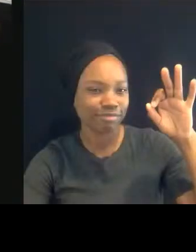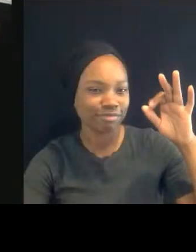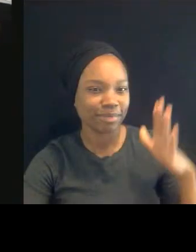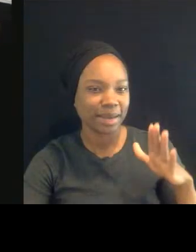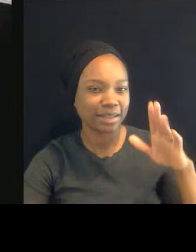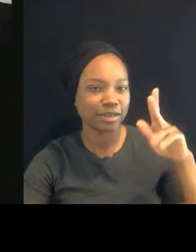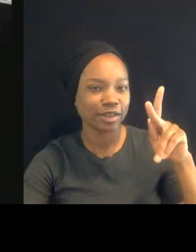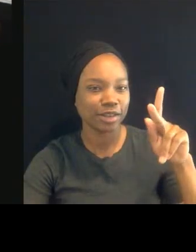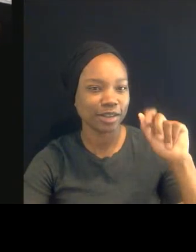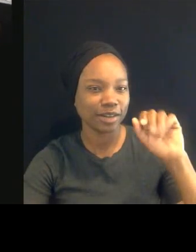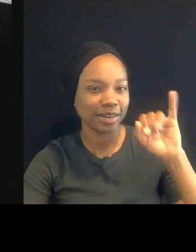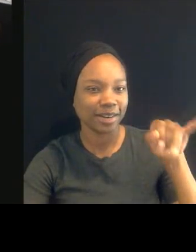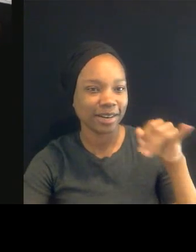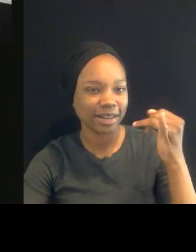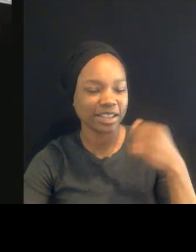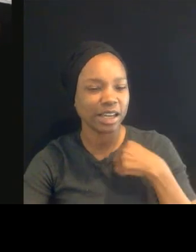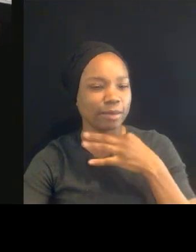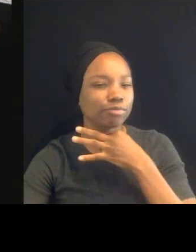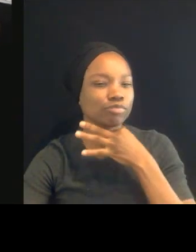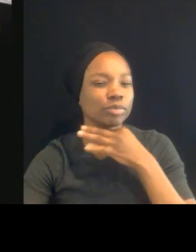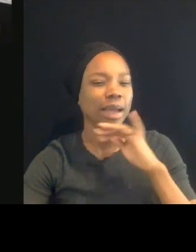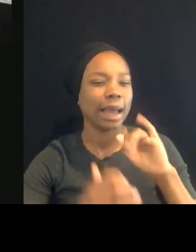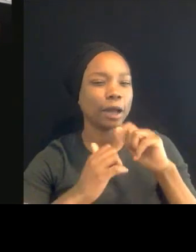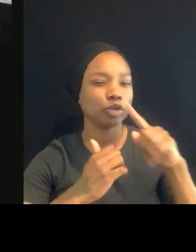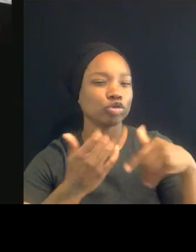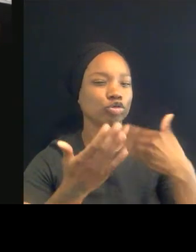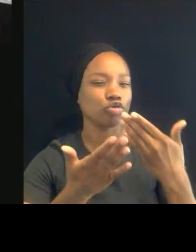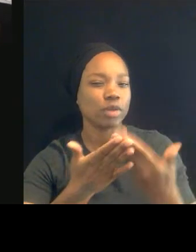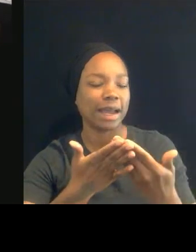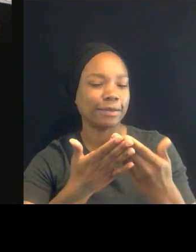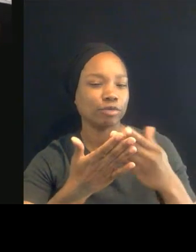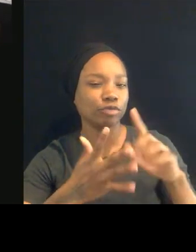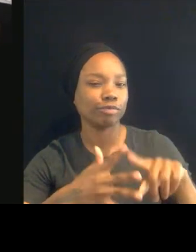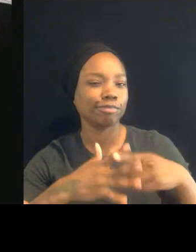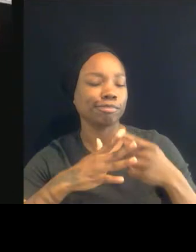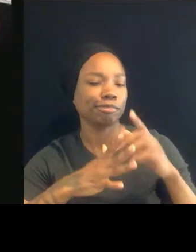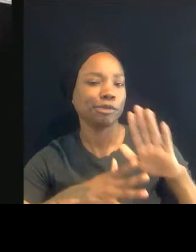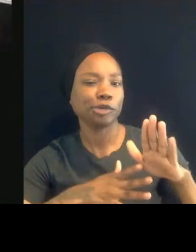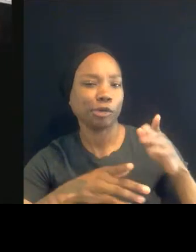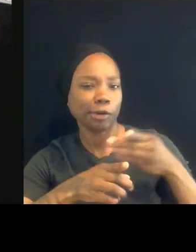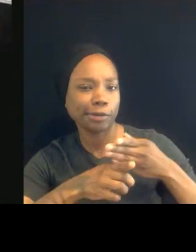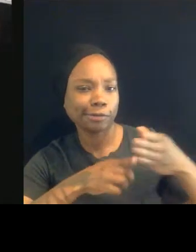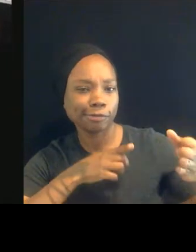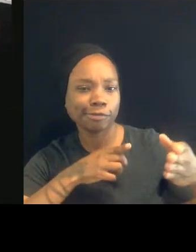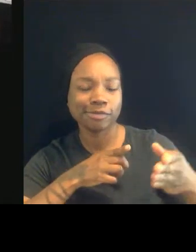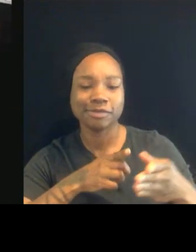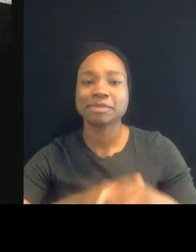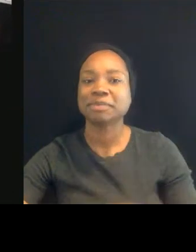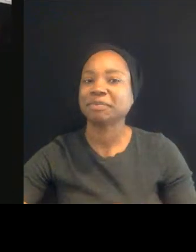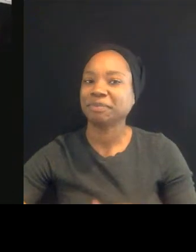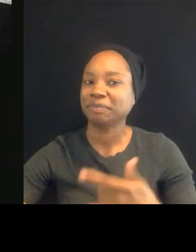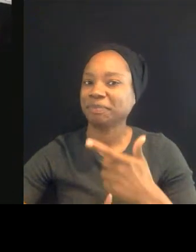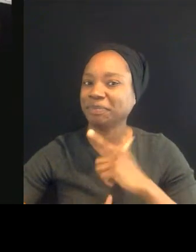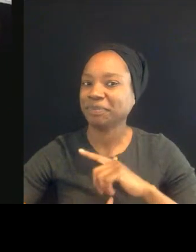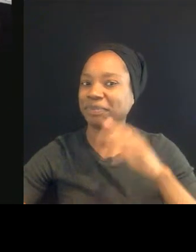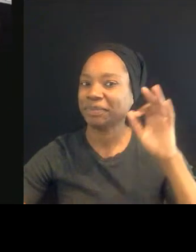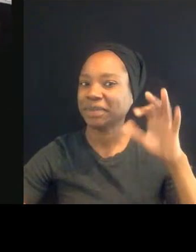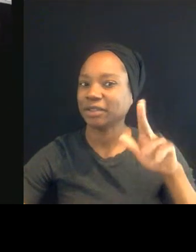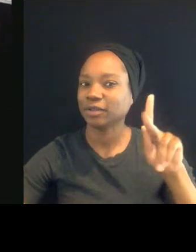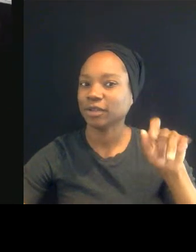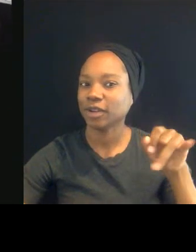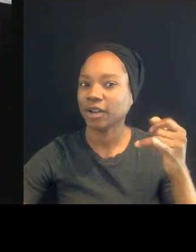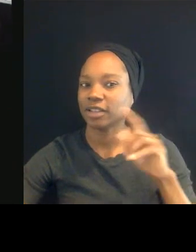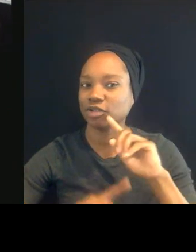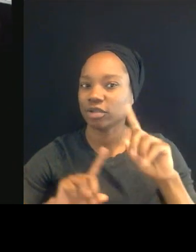it's because my grandfather was a civil rights leader. He was the president of the NAACP in